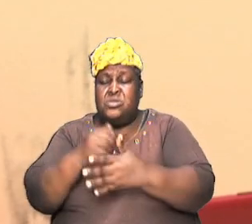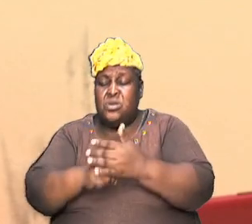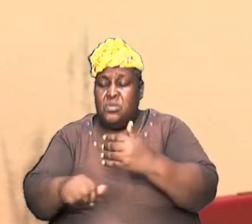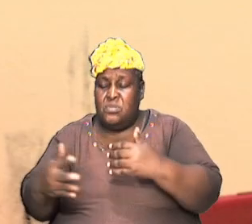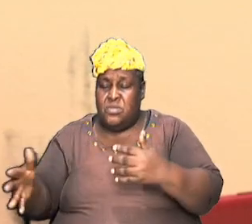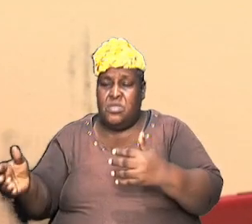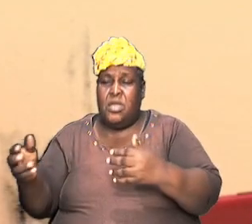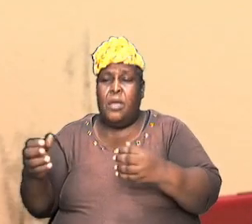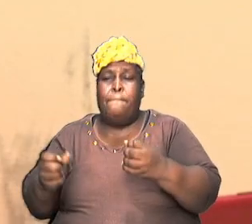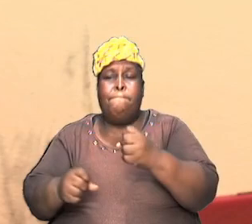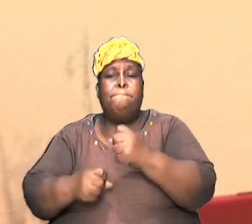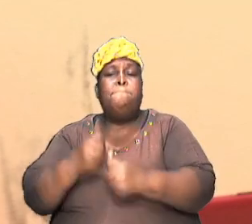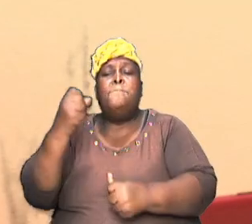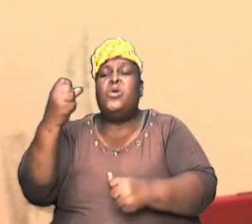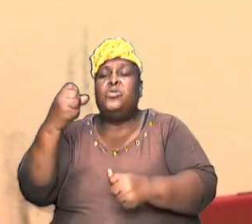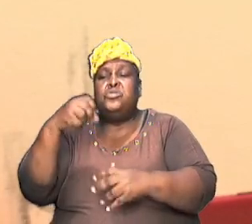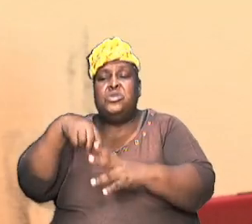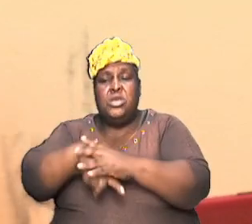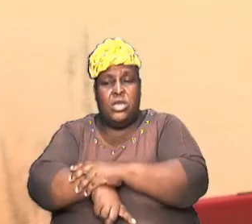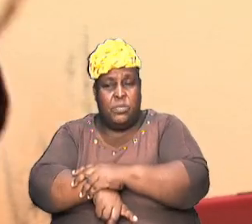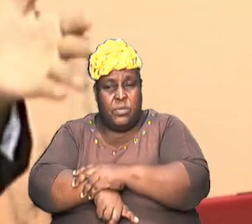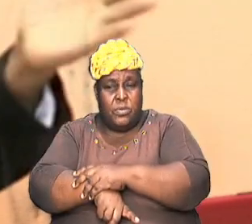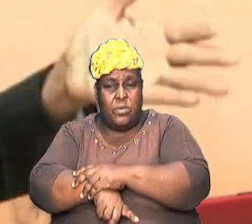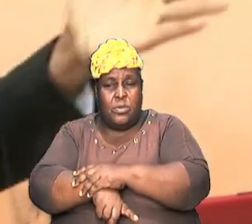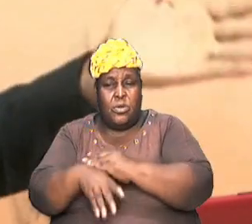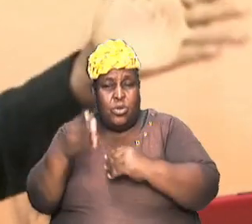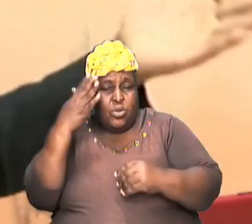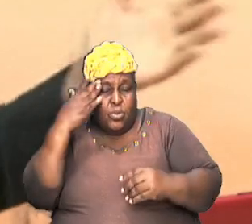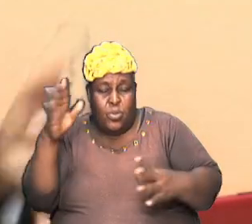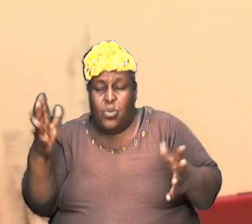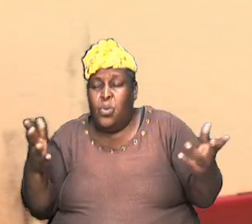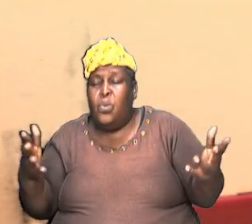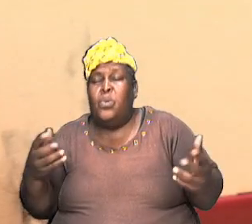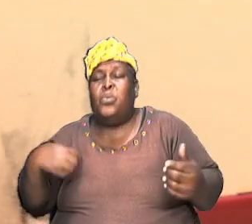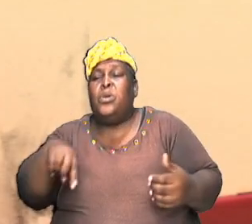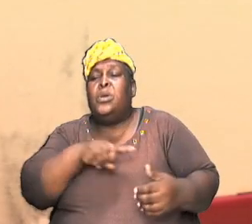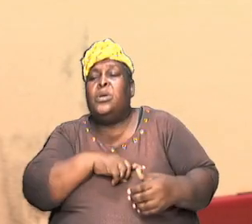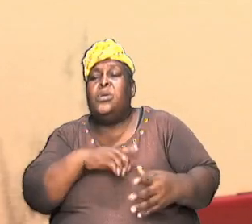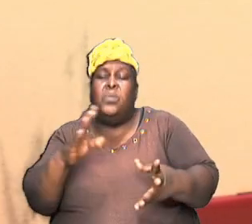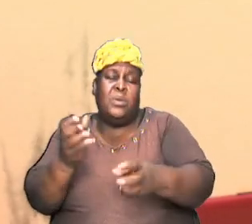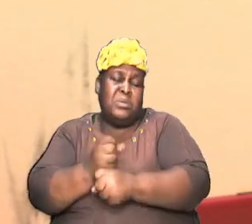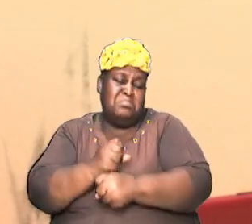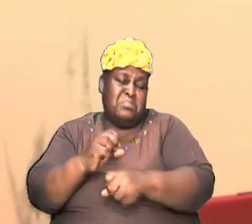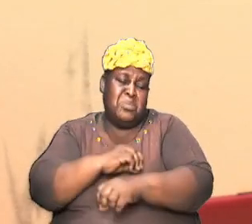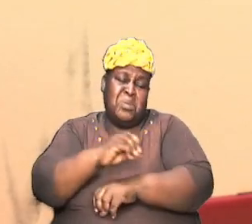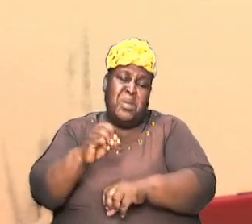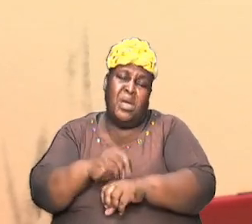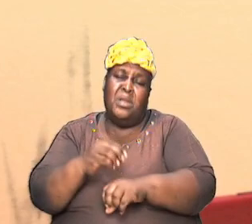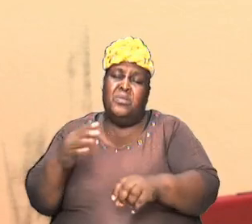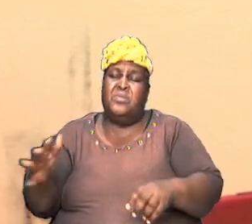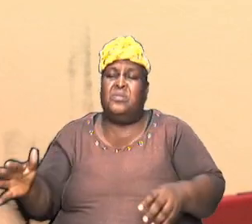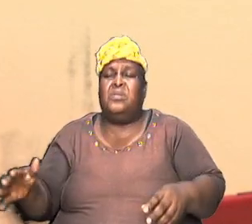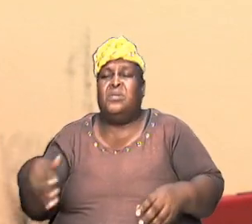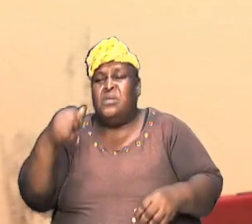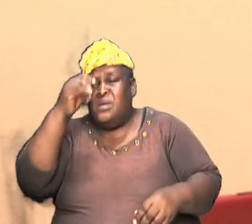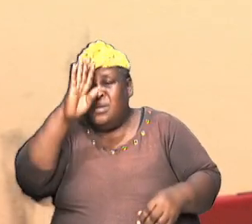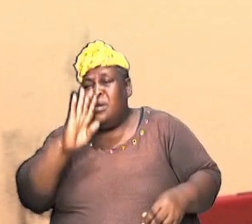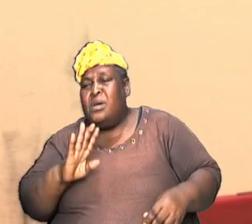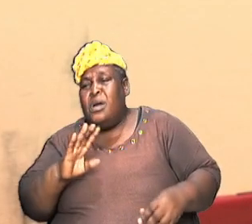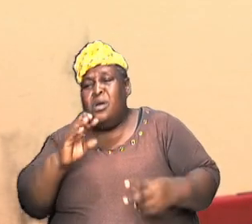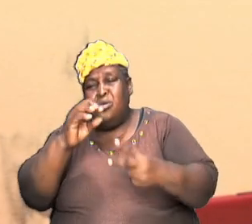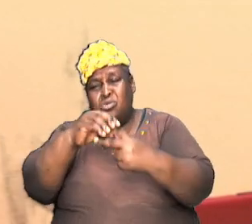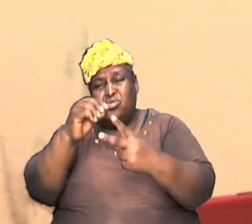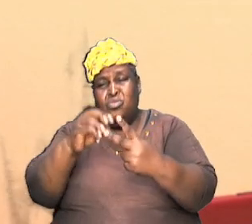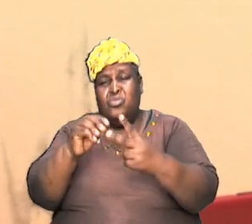in we are going to take what we are in as just any ordinary little thing it is not God chose to reveal some